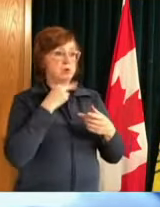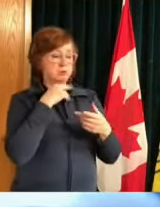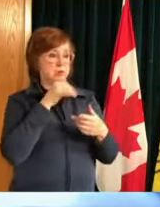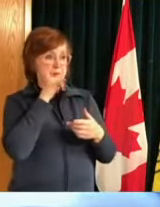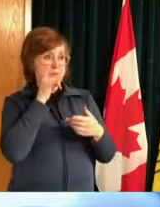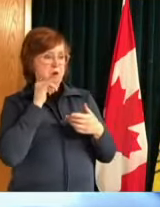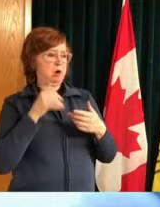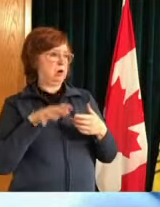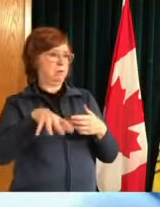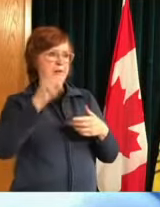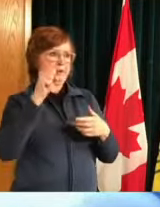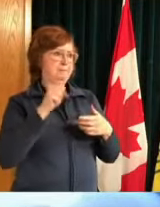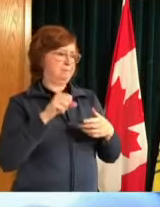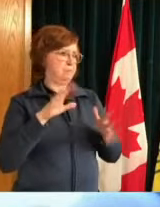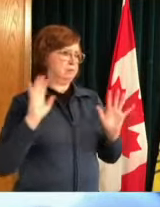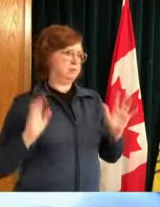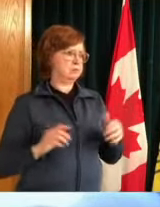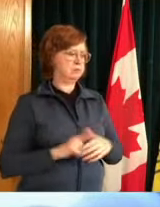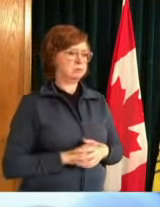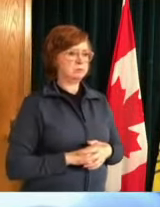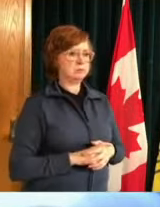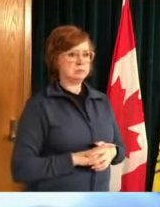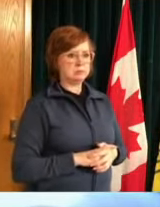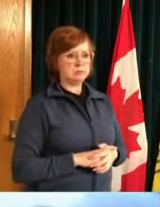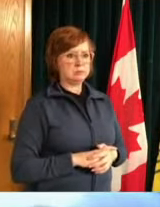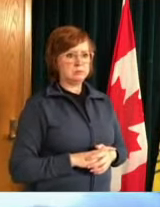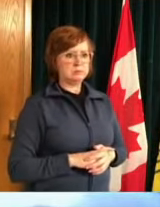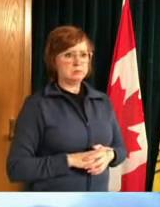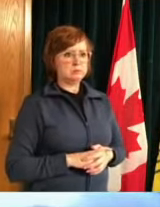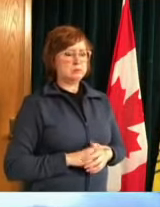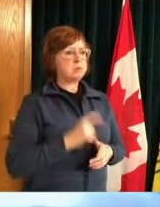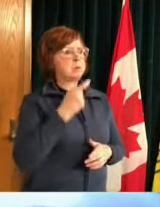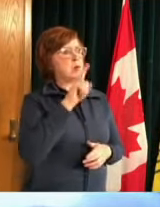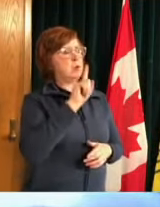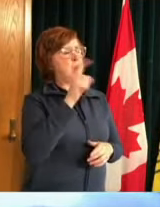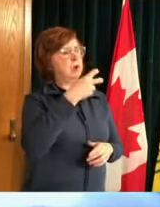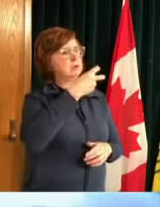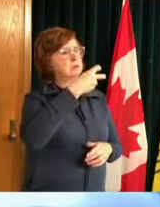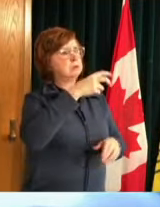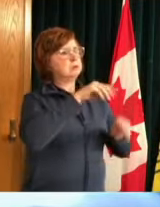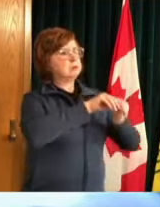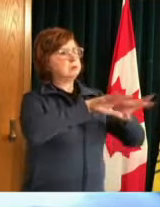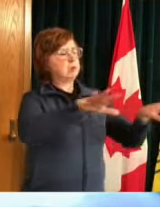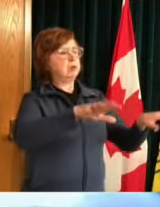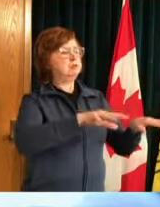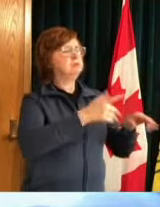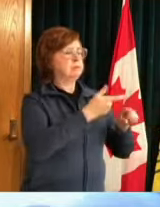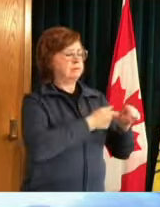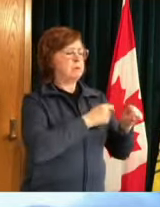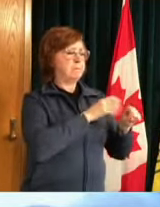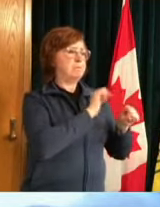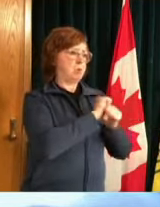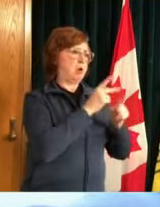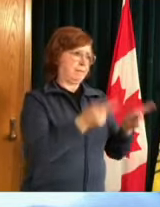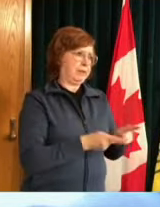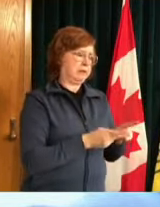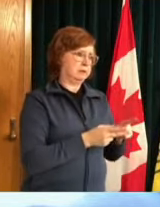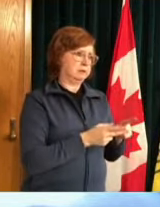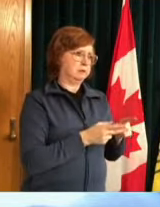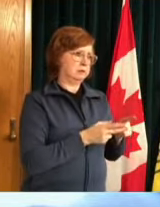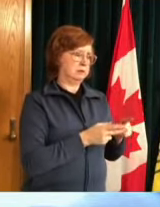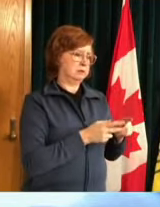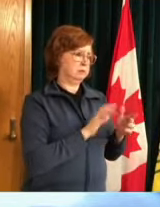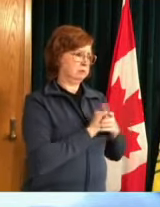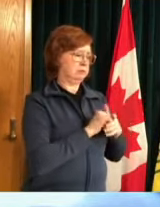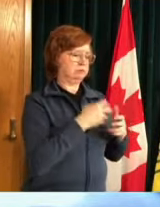is happening in workplaces many of which are essential workplaces and it is hard because many of those workplaces have done really well